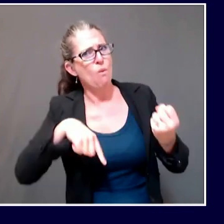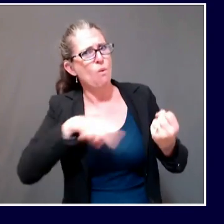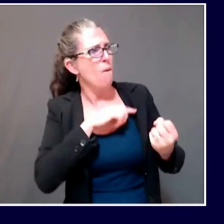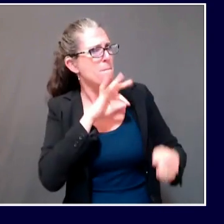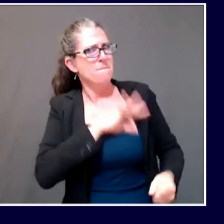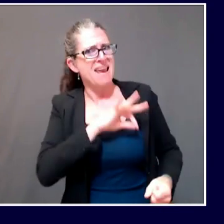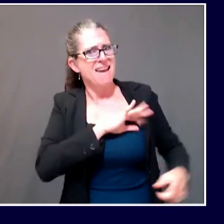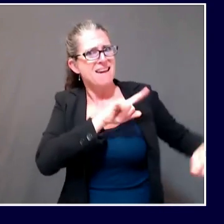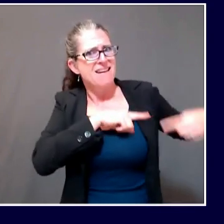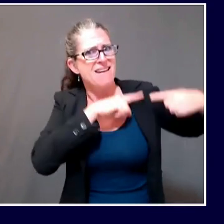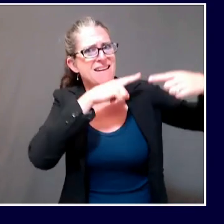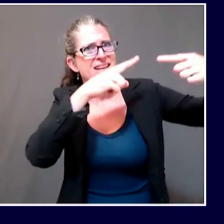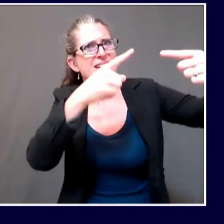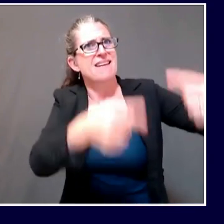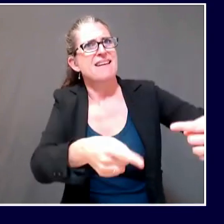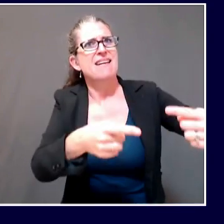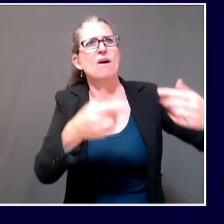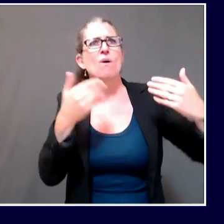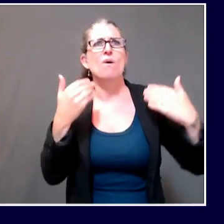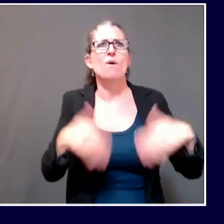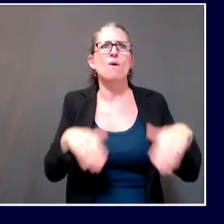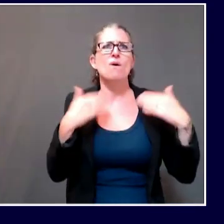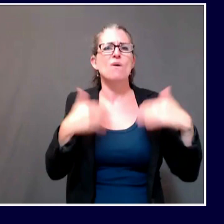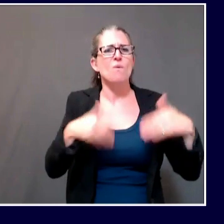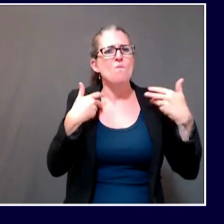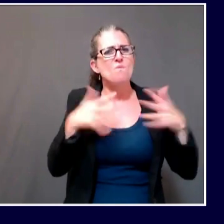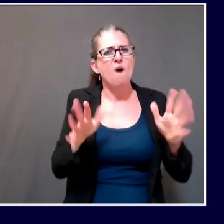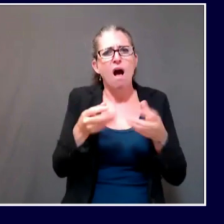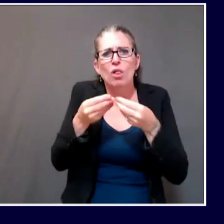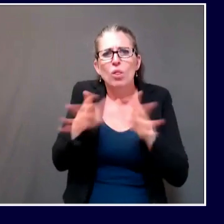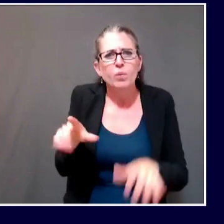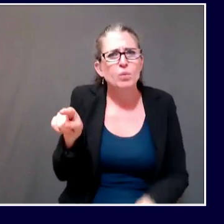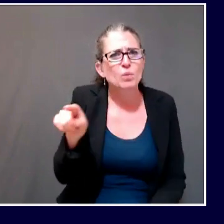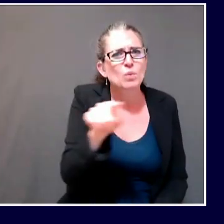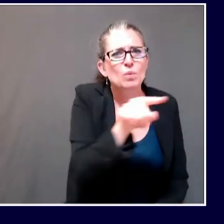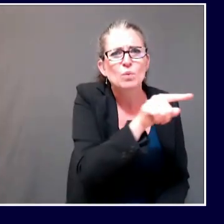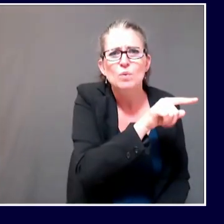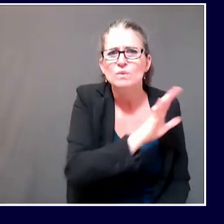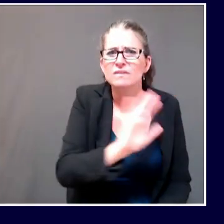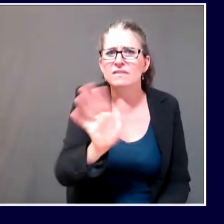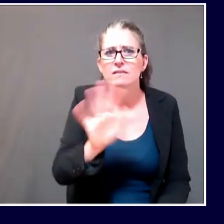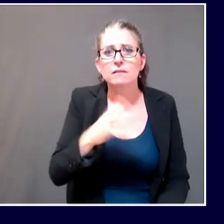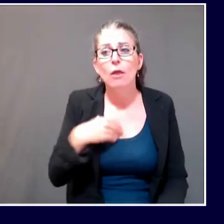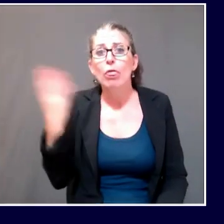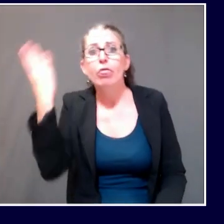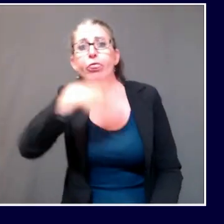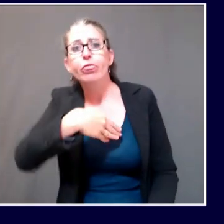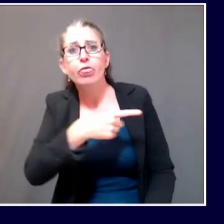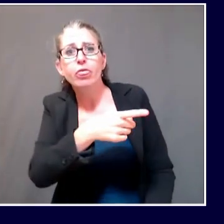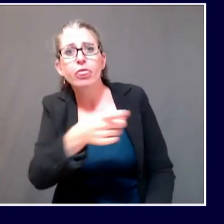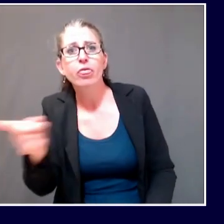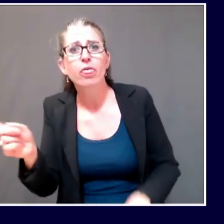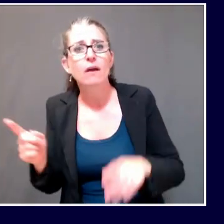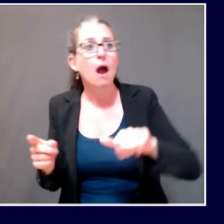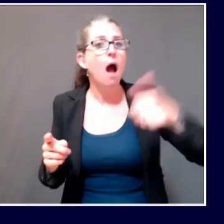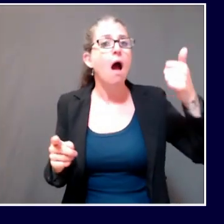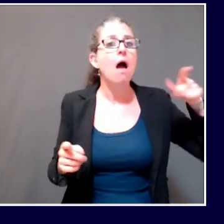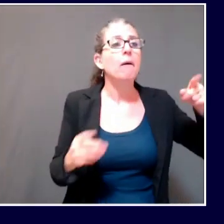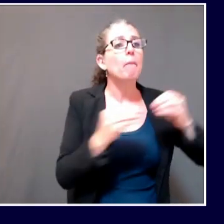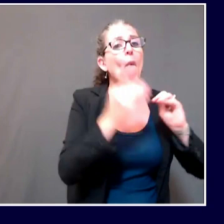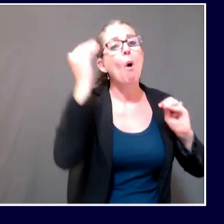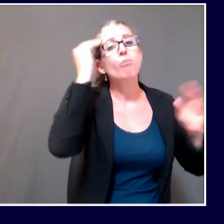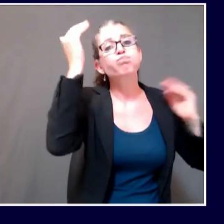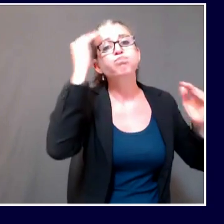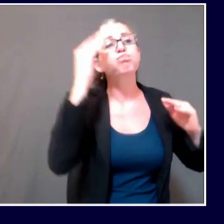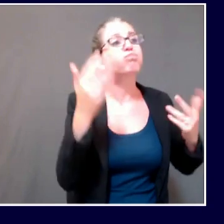We can't let them fail. Our narrow mission here is to ensure that each dollar that we have has at least a